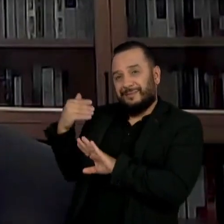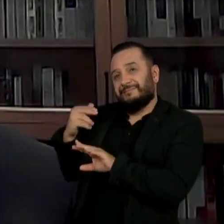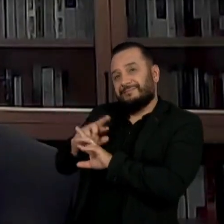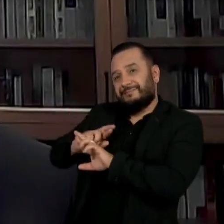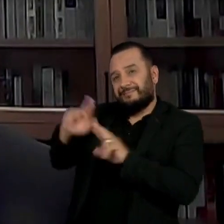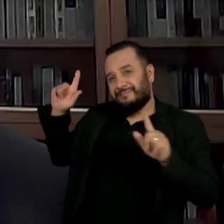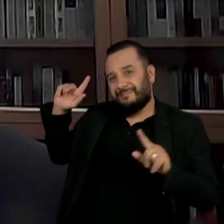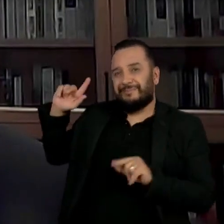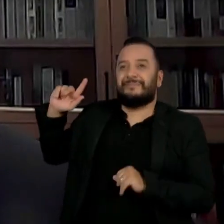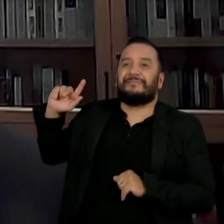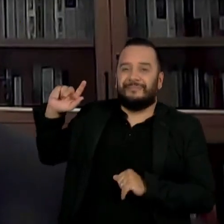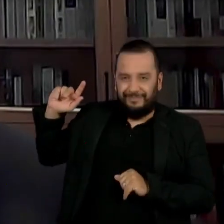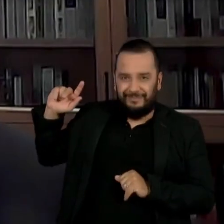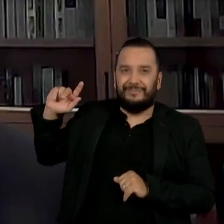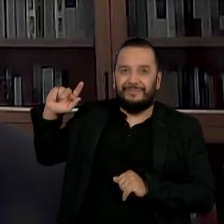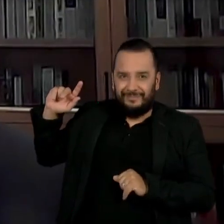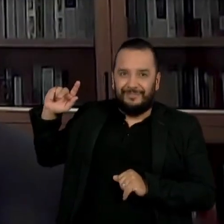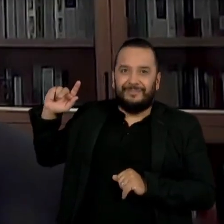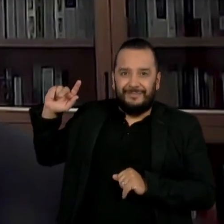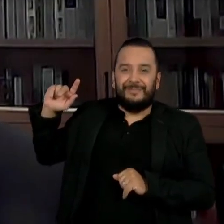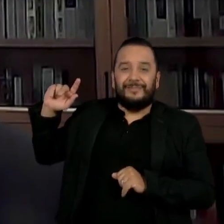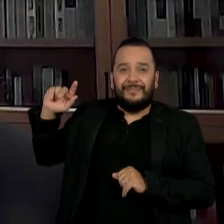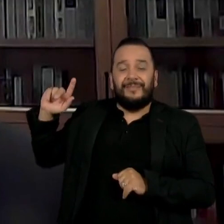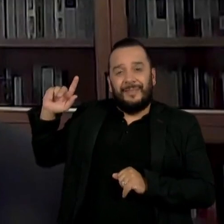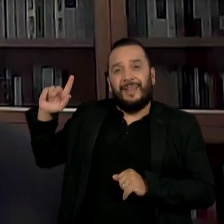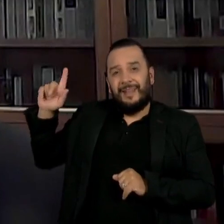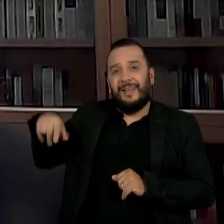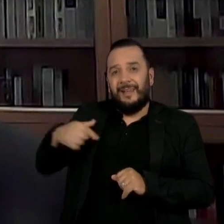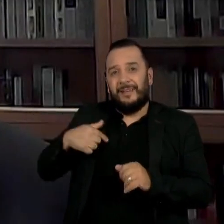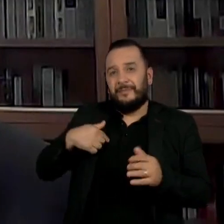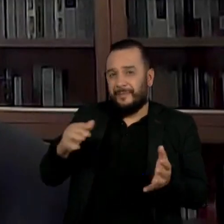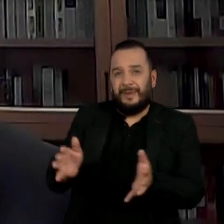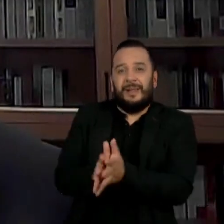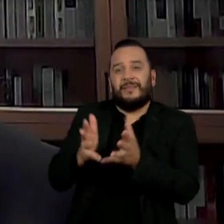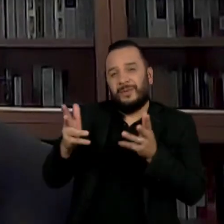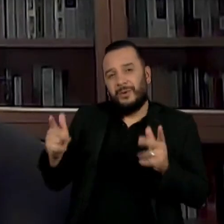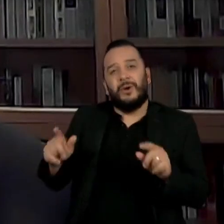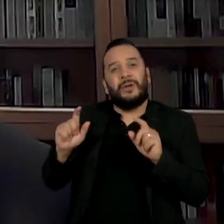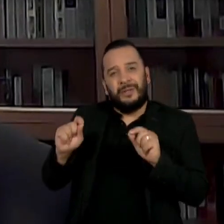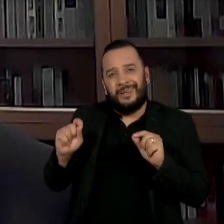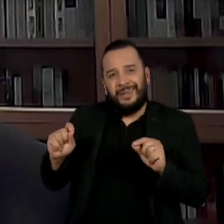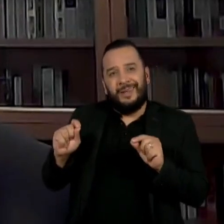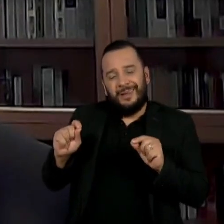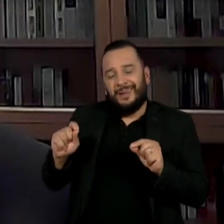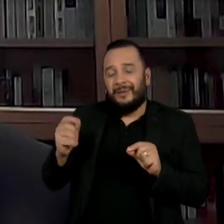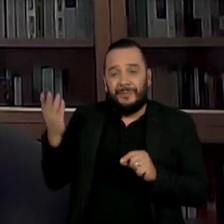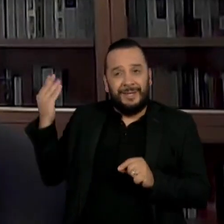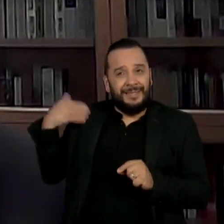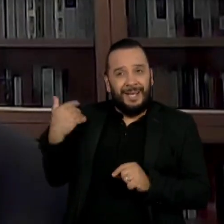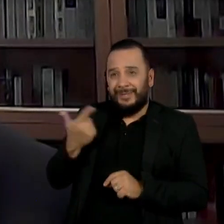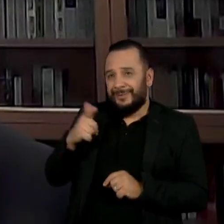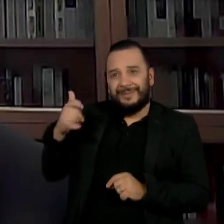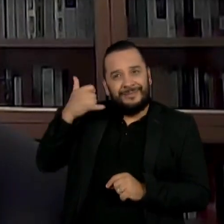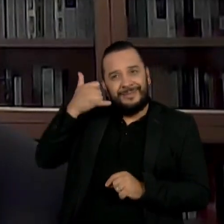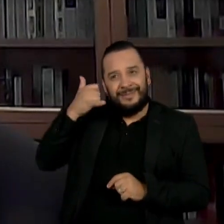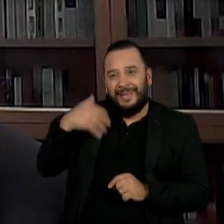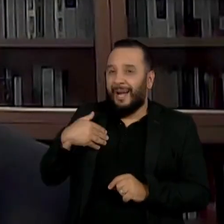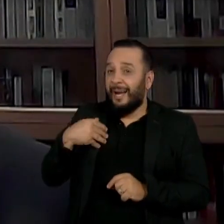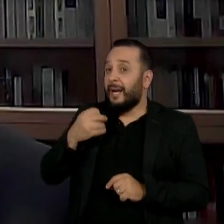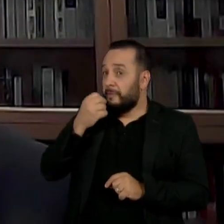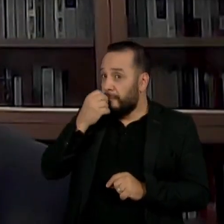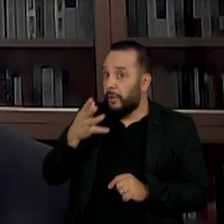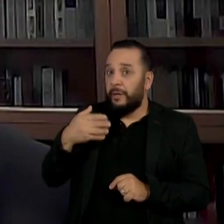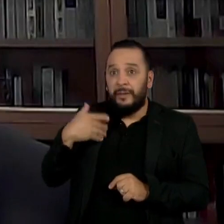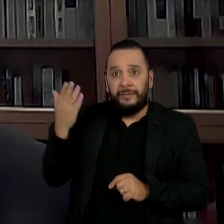I noticed how wonderfully liberating it was not to have to have mobile phones